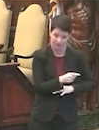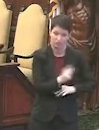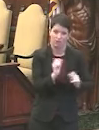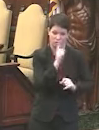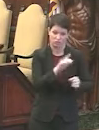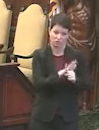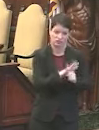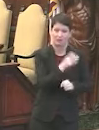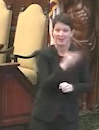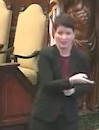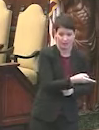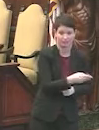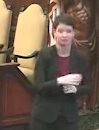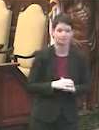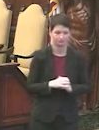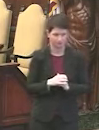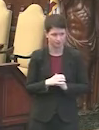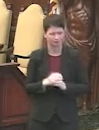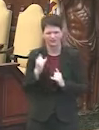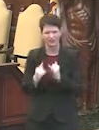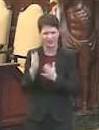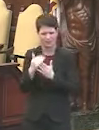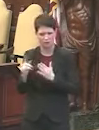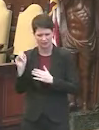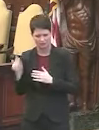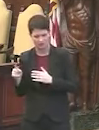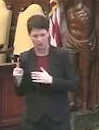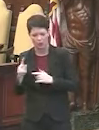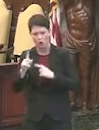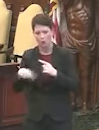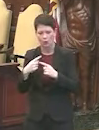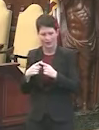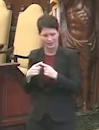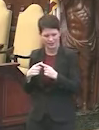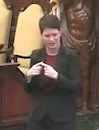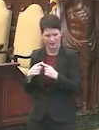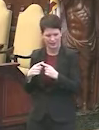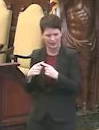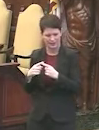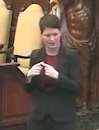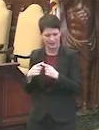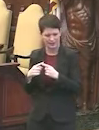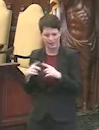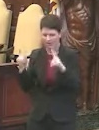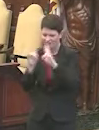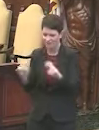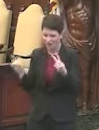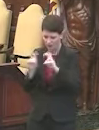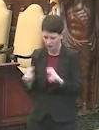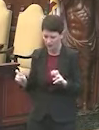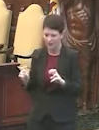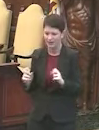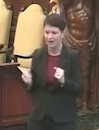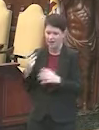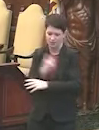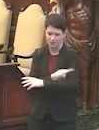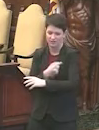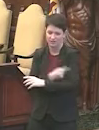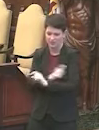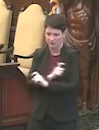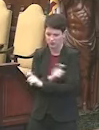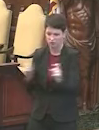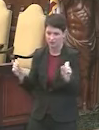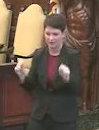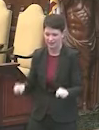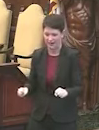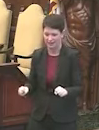missed. Oh, sorry. And the last part of that is when, you know, evaluating their claims on how much vaccine they can distribute,